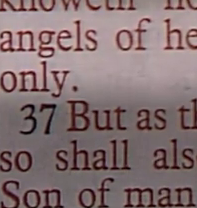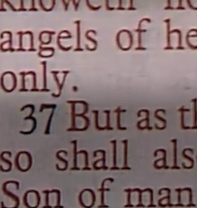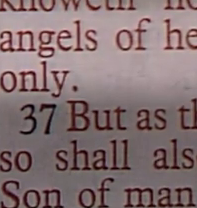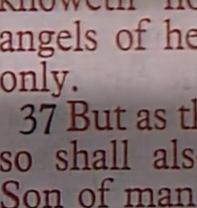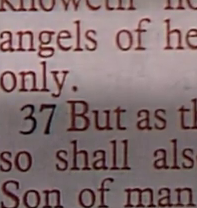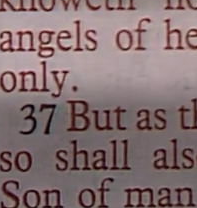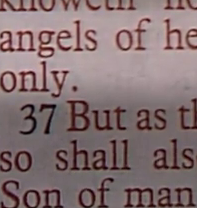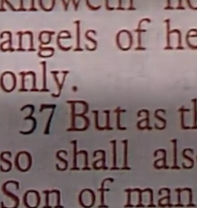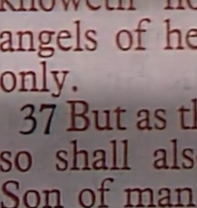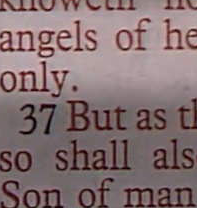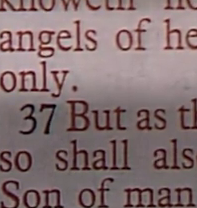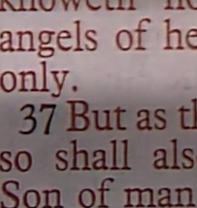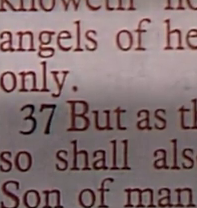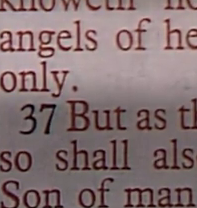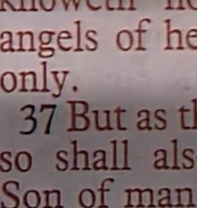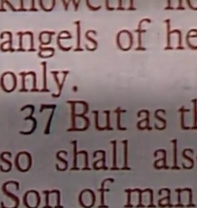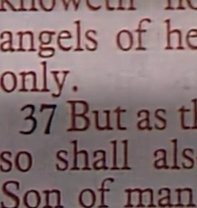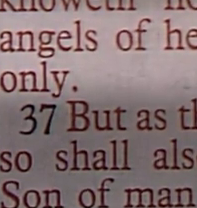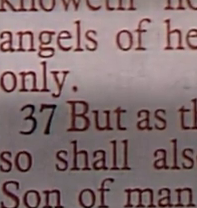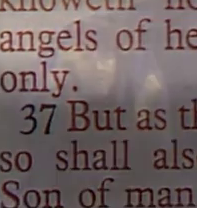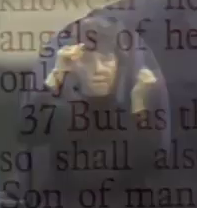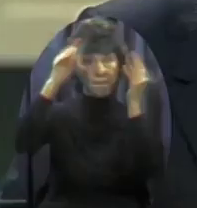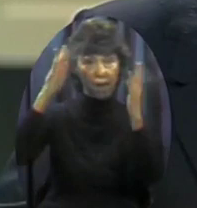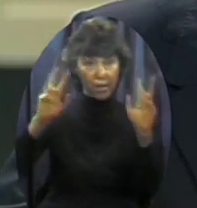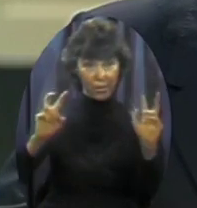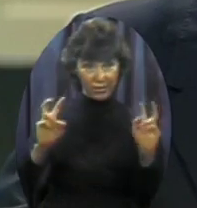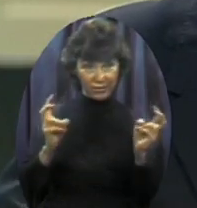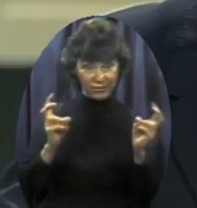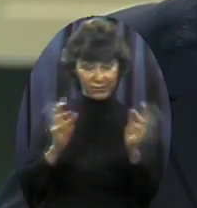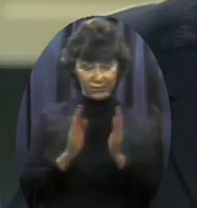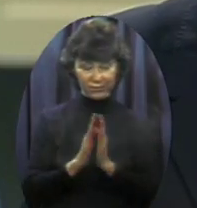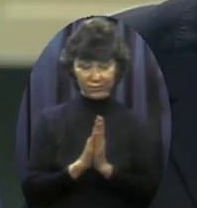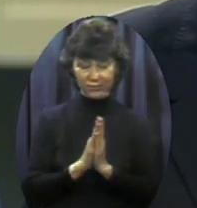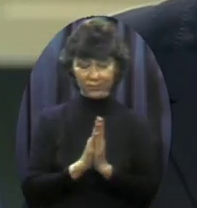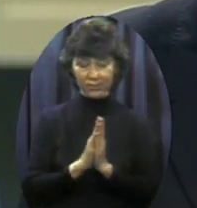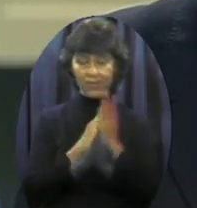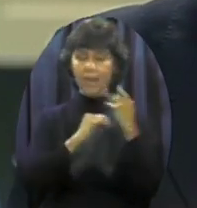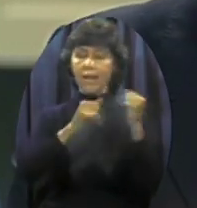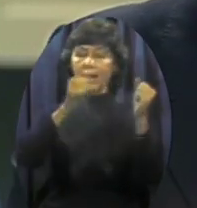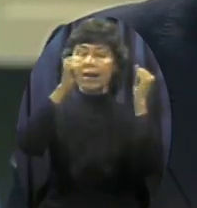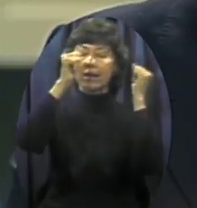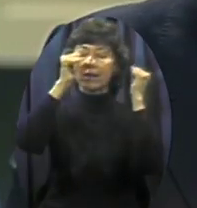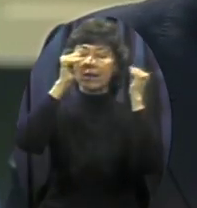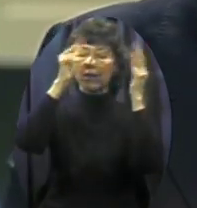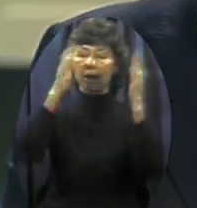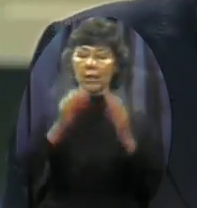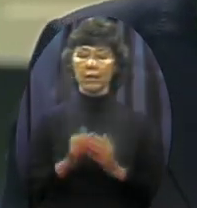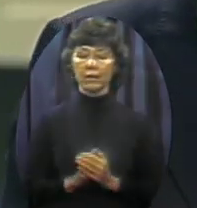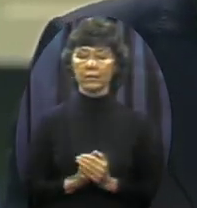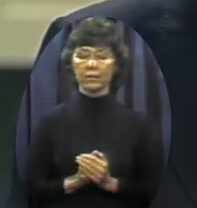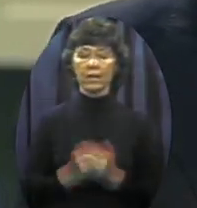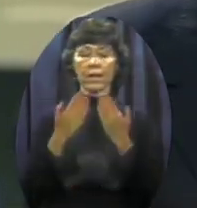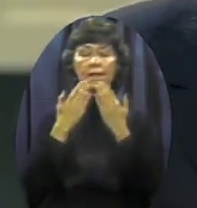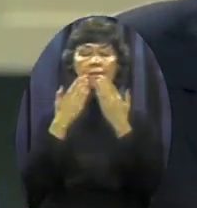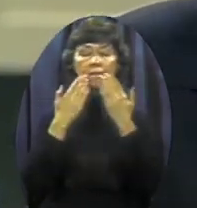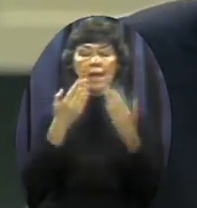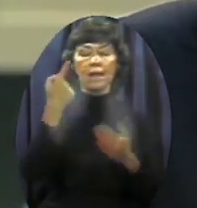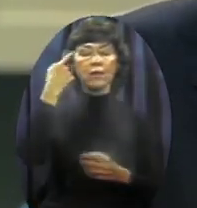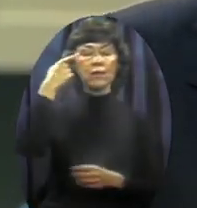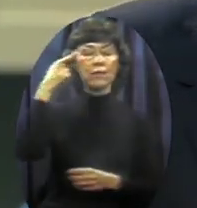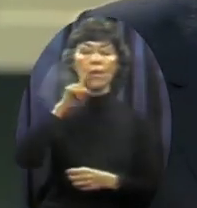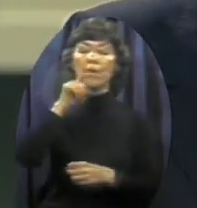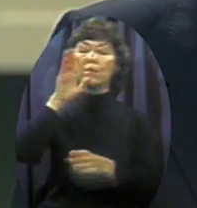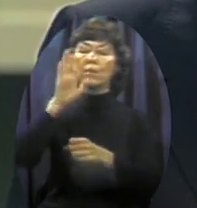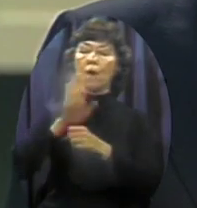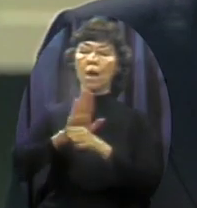only Let us pray Our Heavenly Father We thank you for the promise of